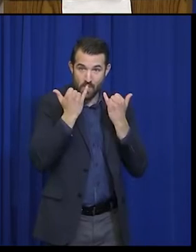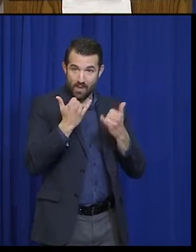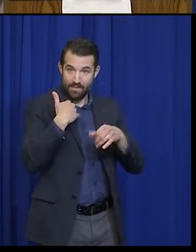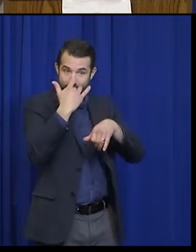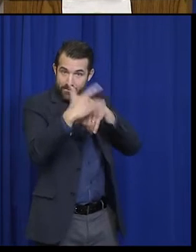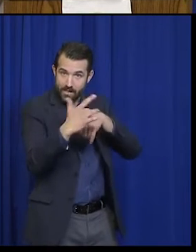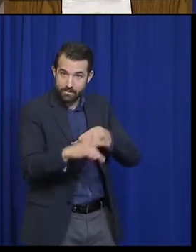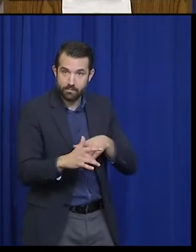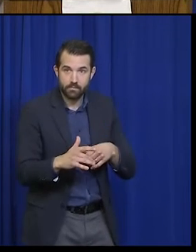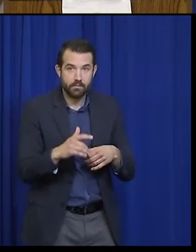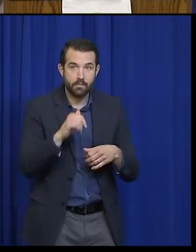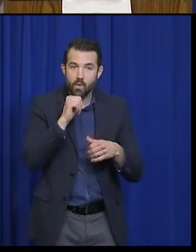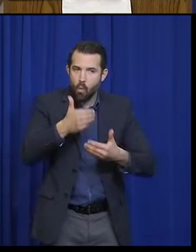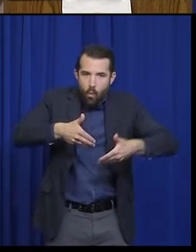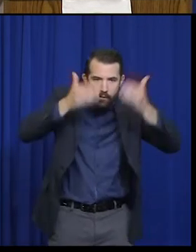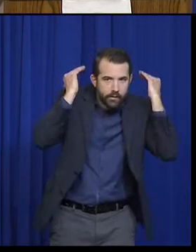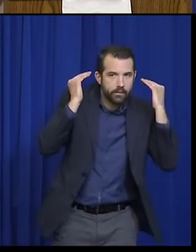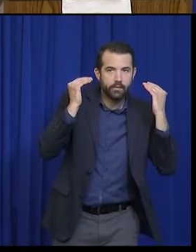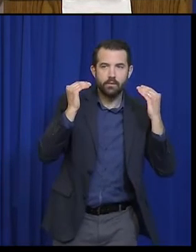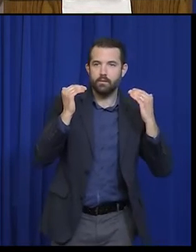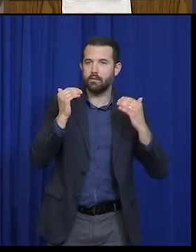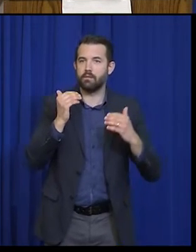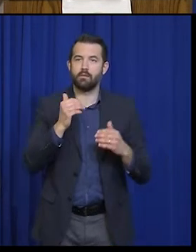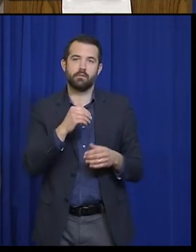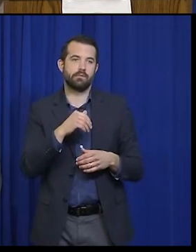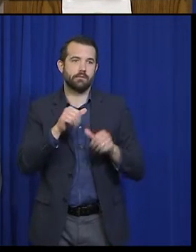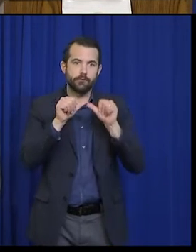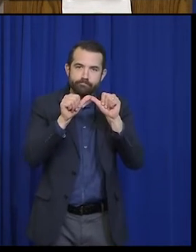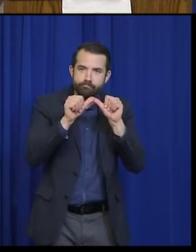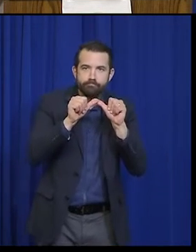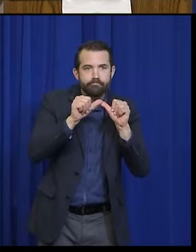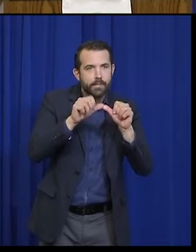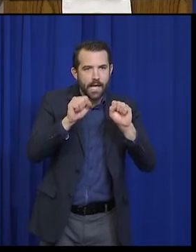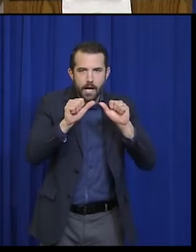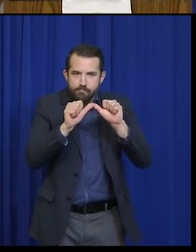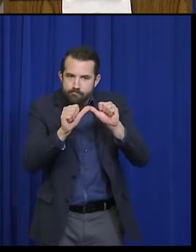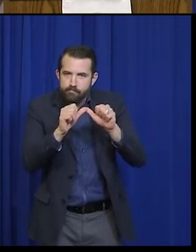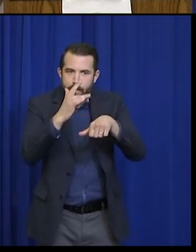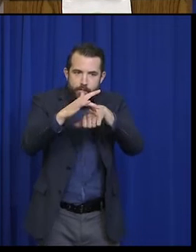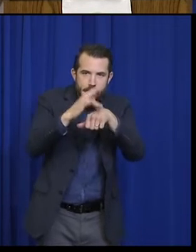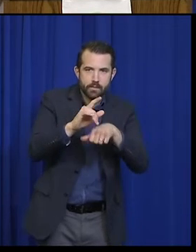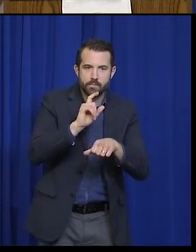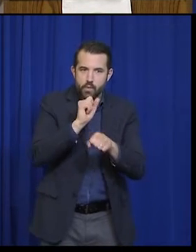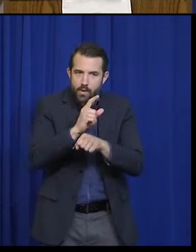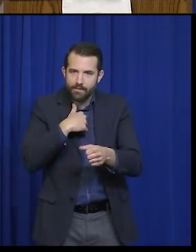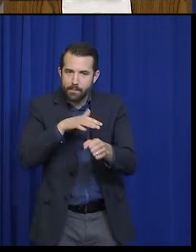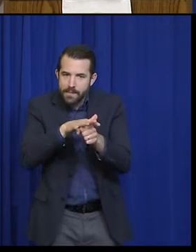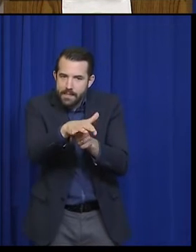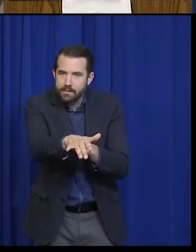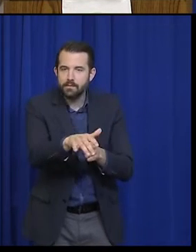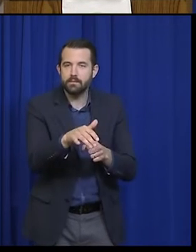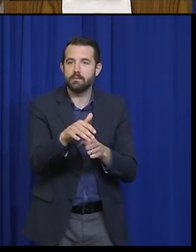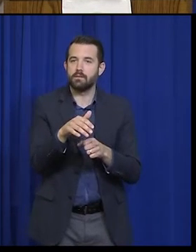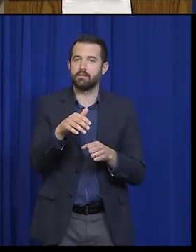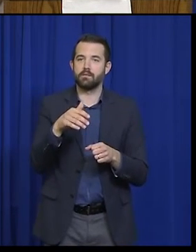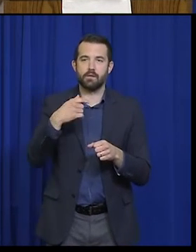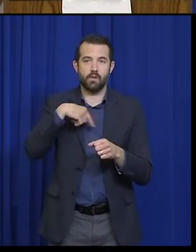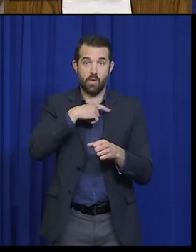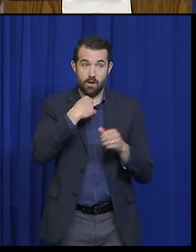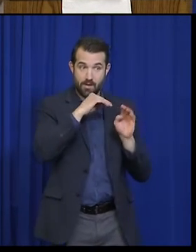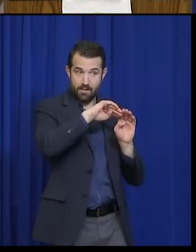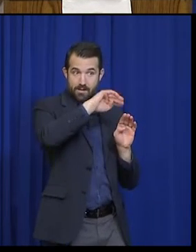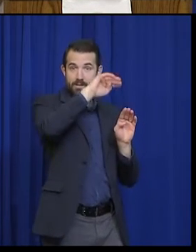if cases rebound. And that's the note that I'd like to end on. Even though we are trending in the right direction right now,